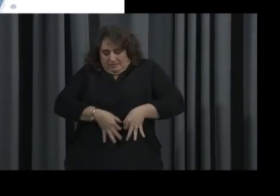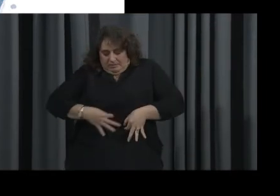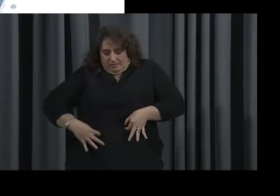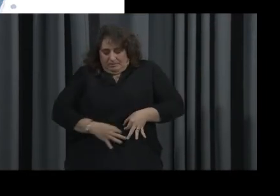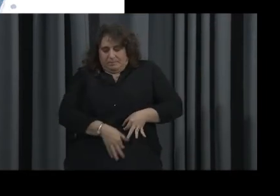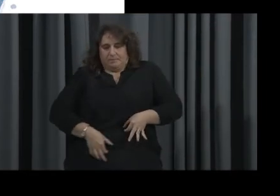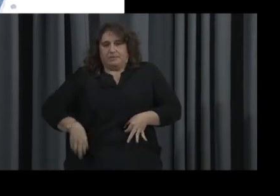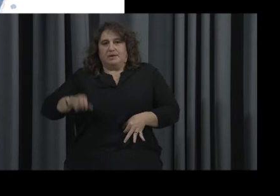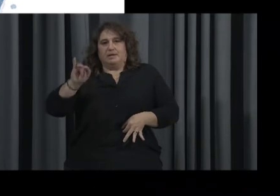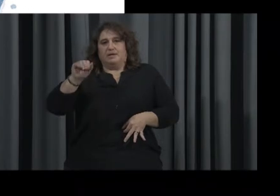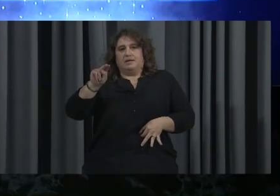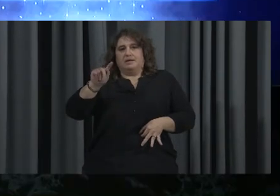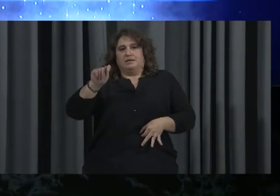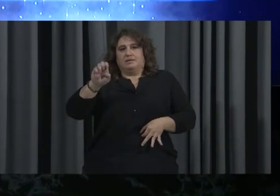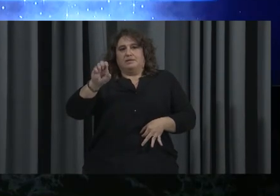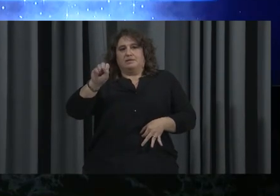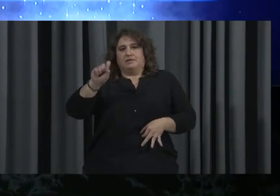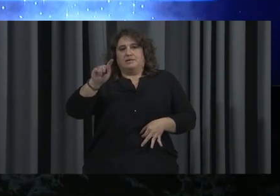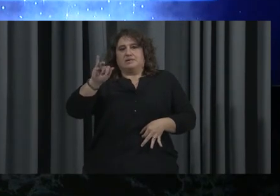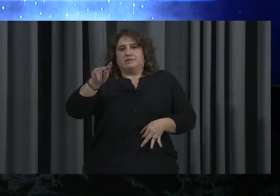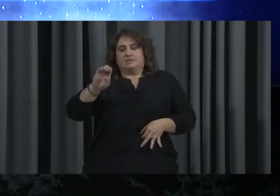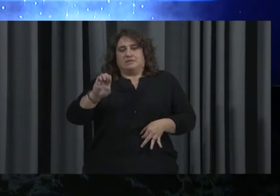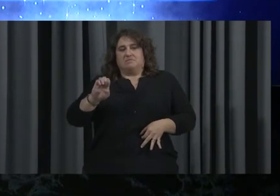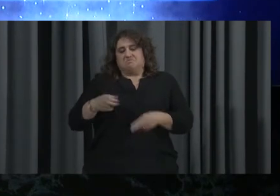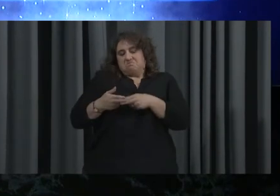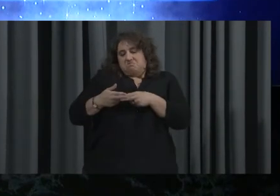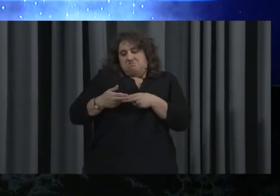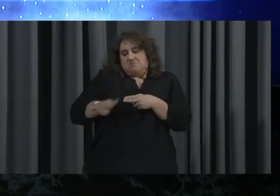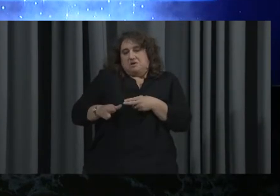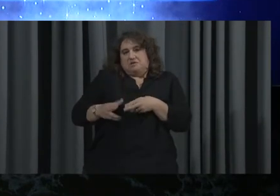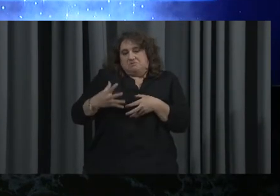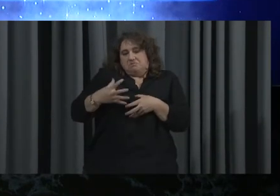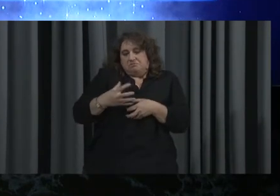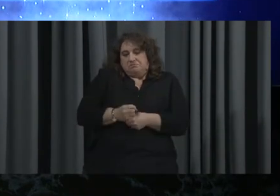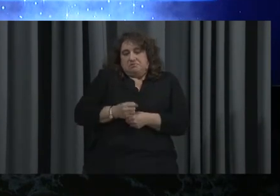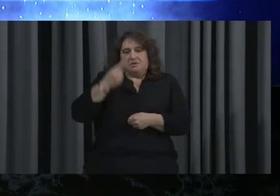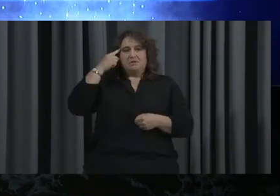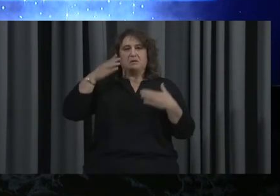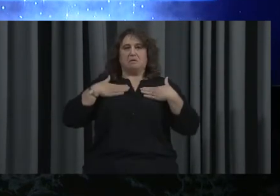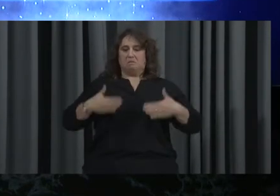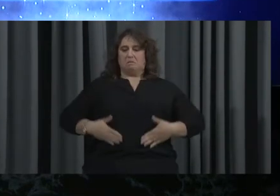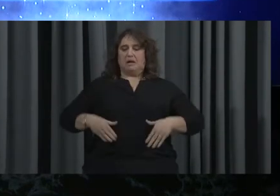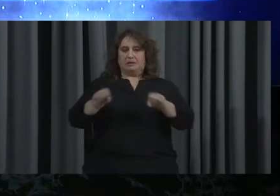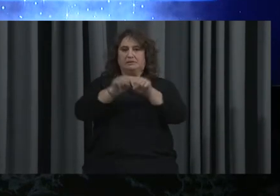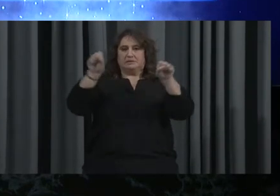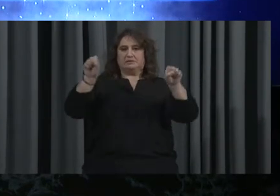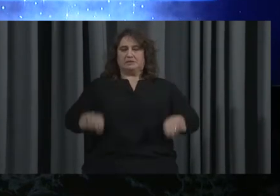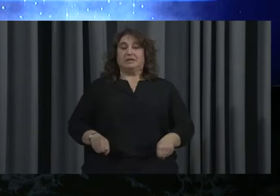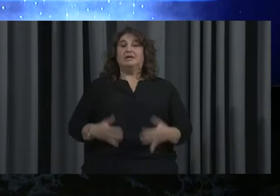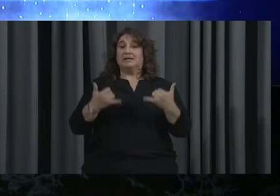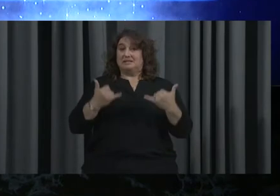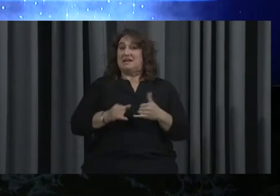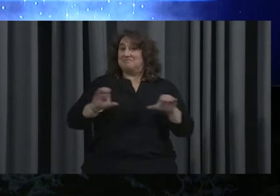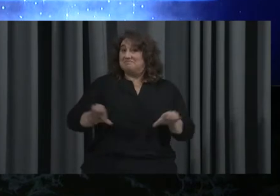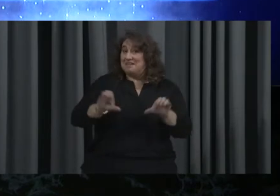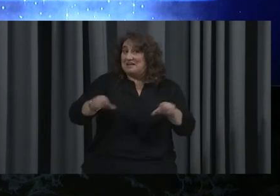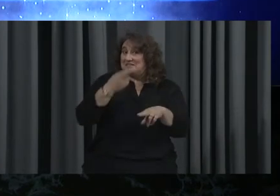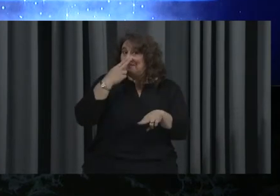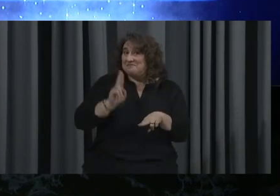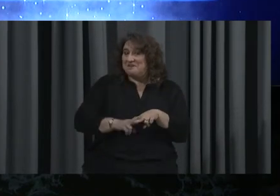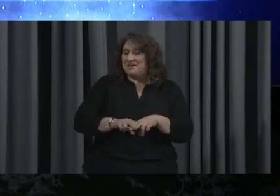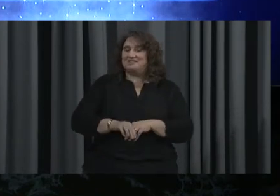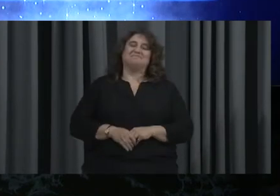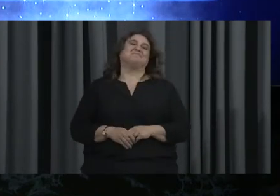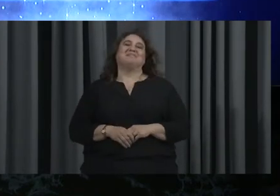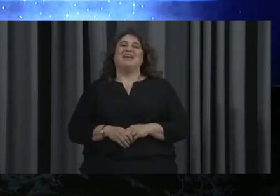All right, now that we have briefly went over our body organs and systems, let us get into our activity. This is a trivia